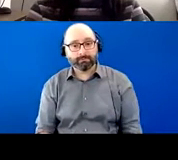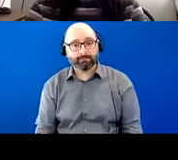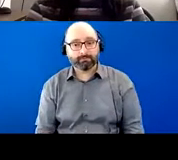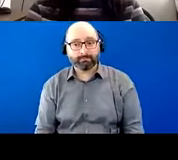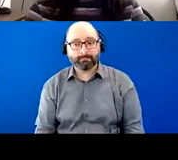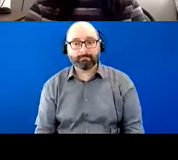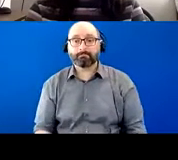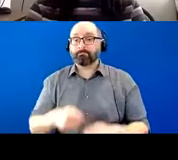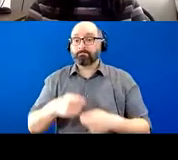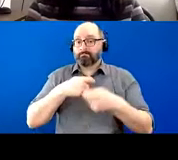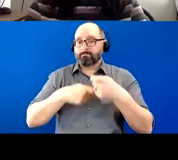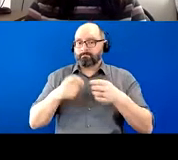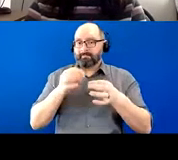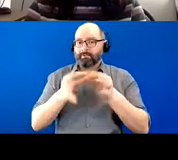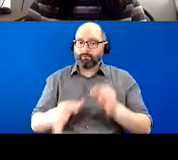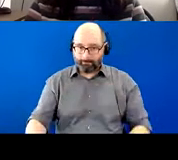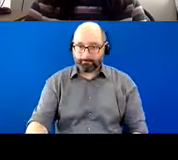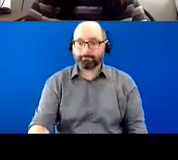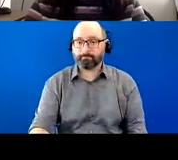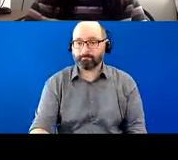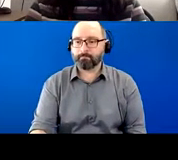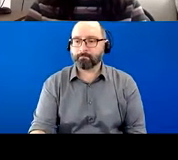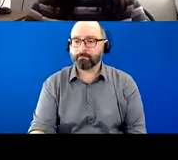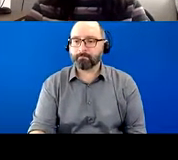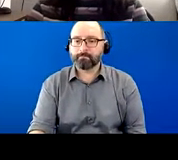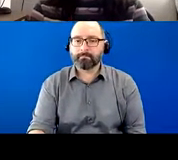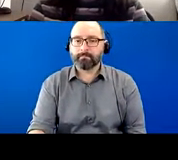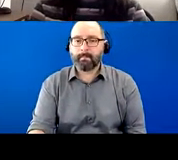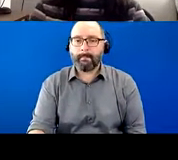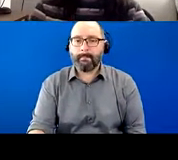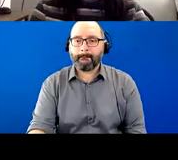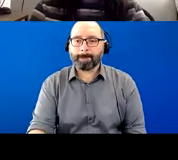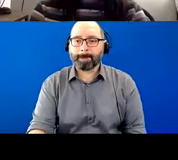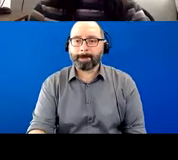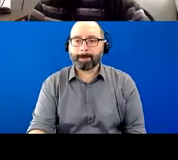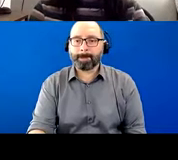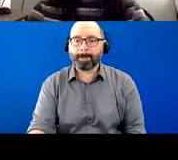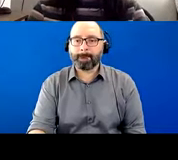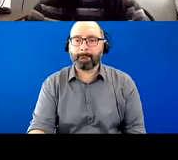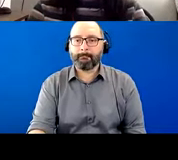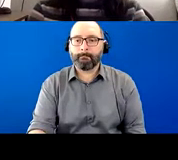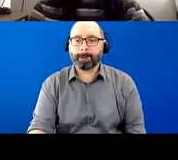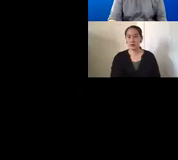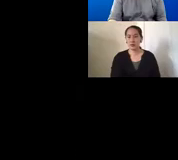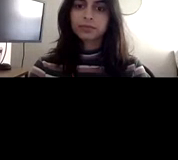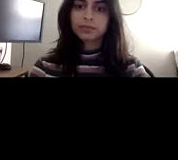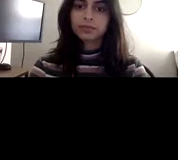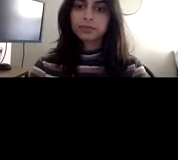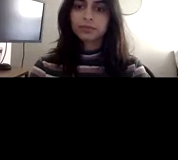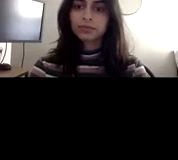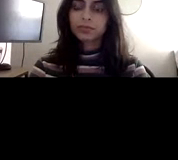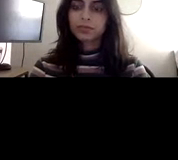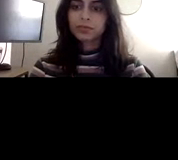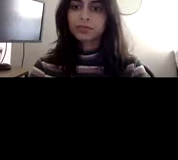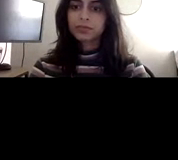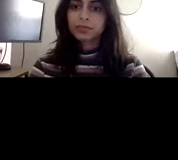It's also important to know kind of when to consult or ask for help. So our caregiver was really savvy in the beginning, you know, knowing kind of, um, where to seek the